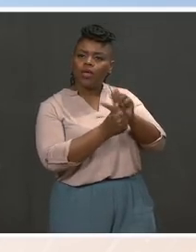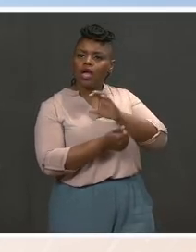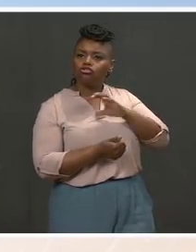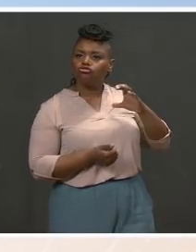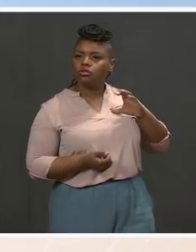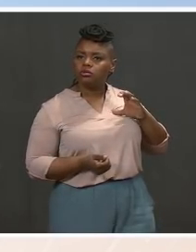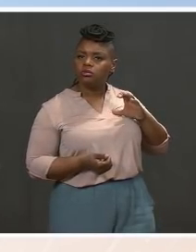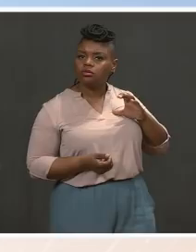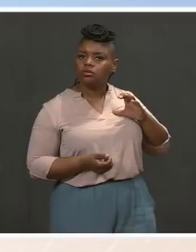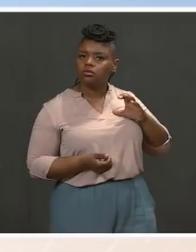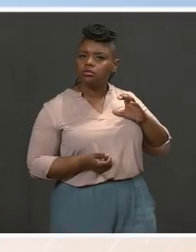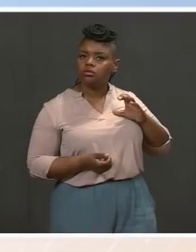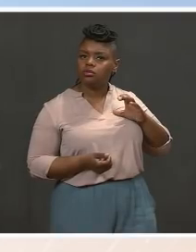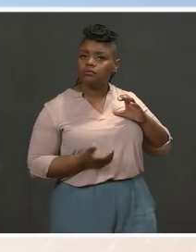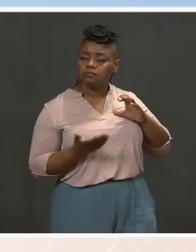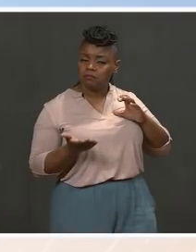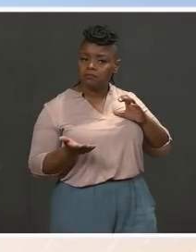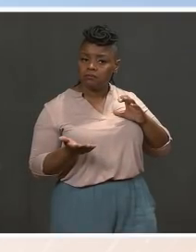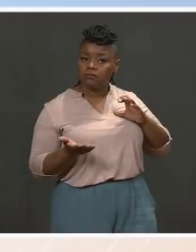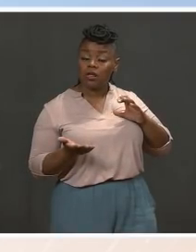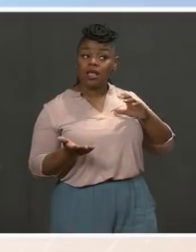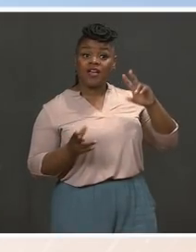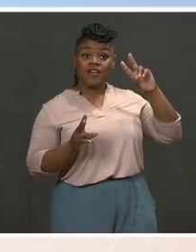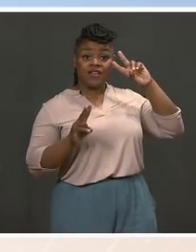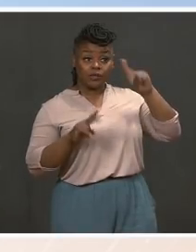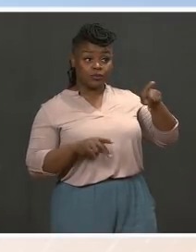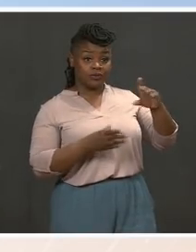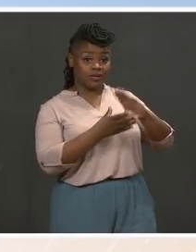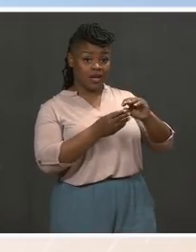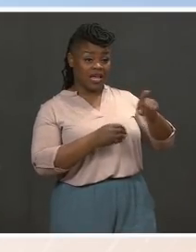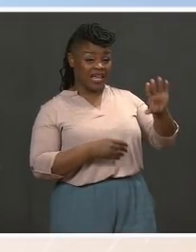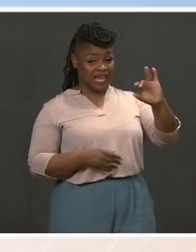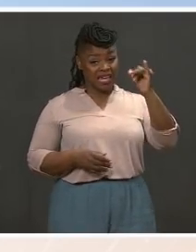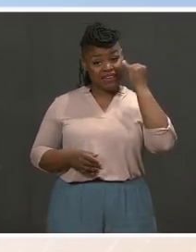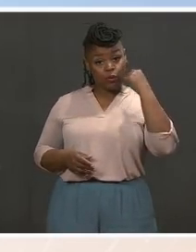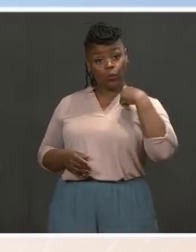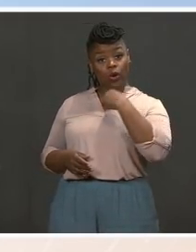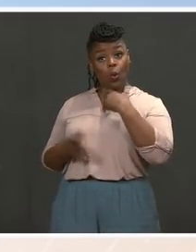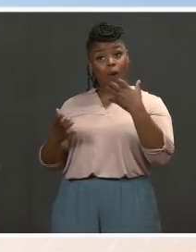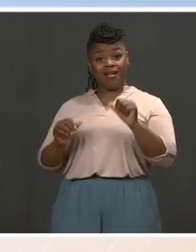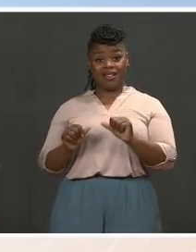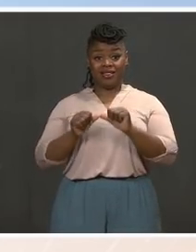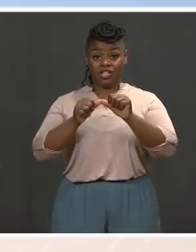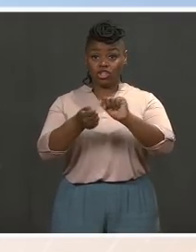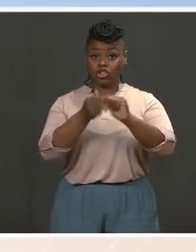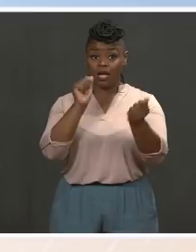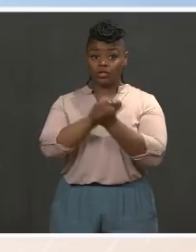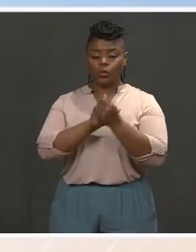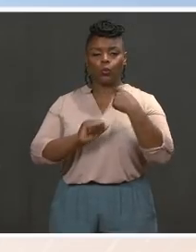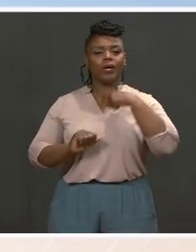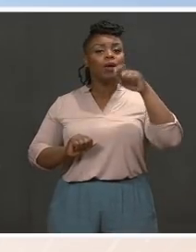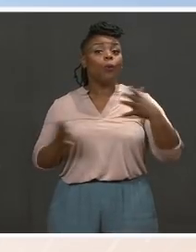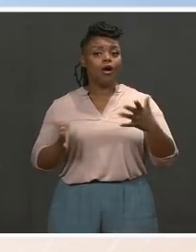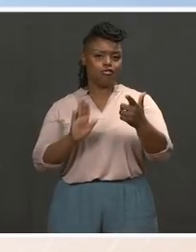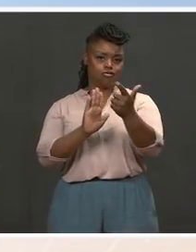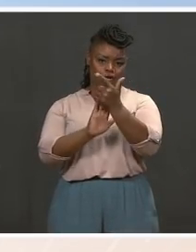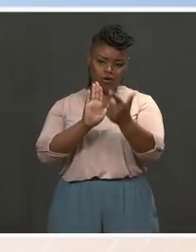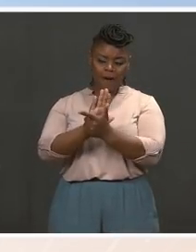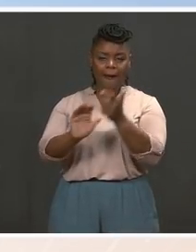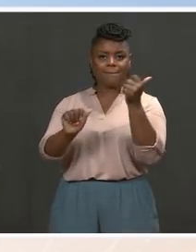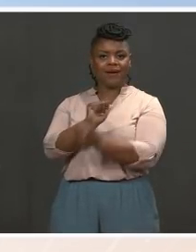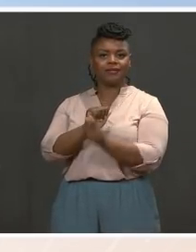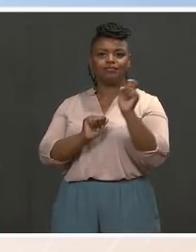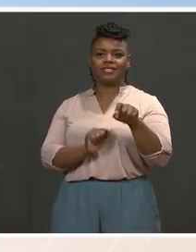that if we want something to be permanent, if we want it to be lasting, we need it to be legislation. He certainly believes that. But there are also executive actions under